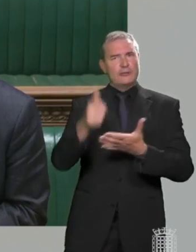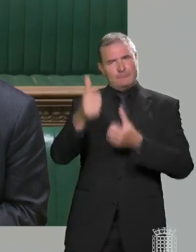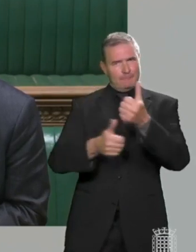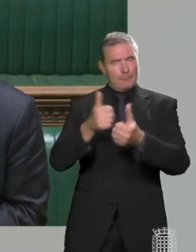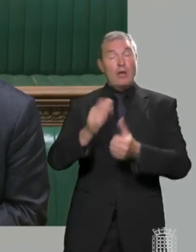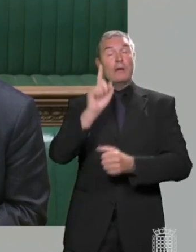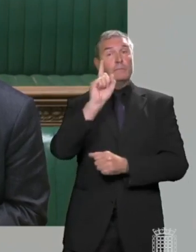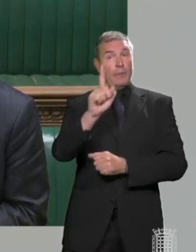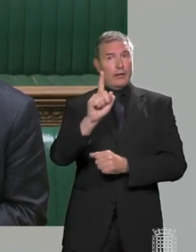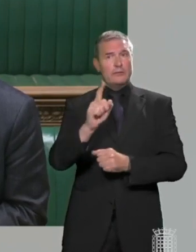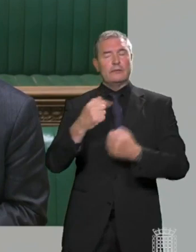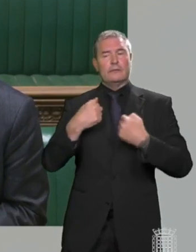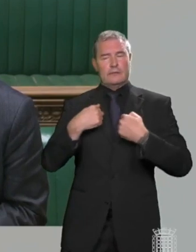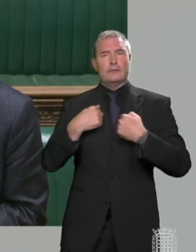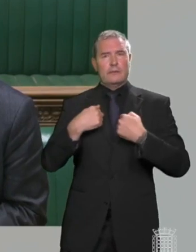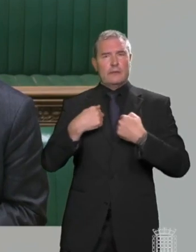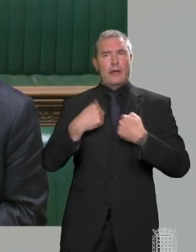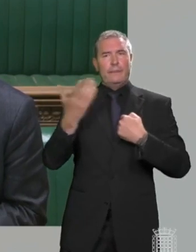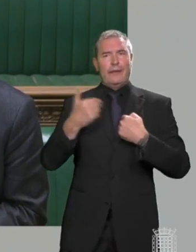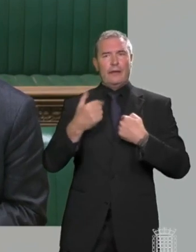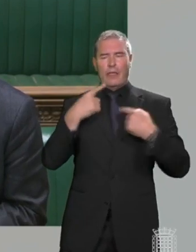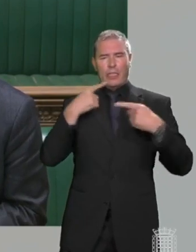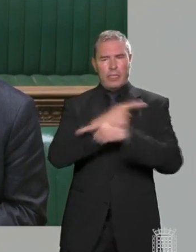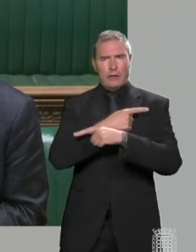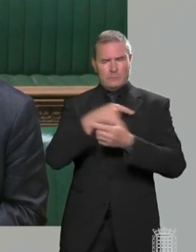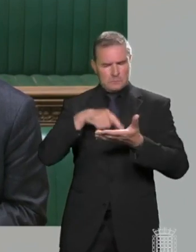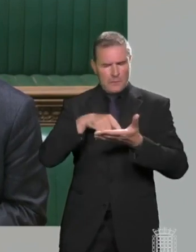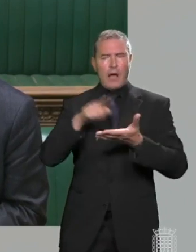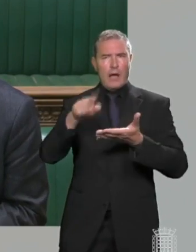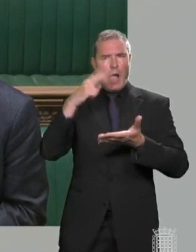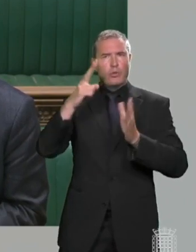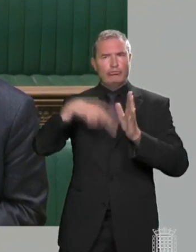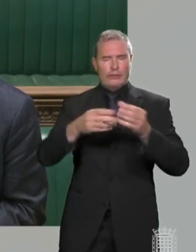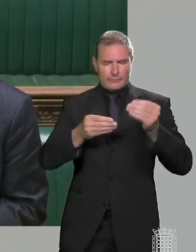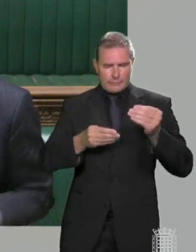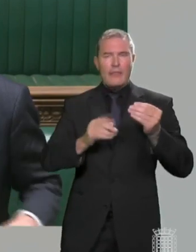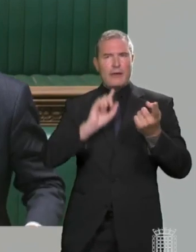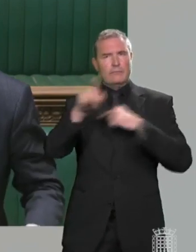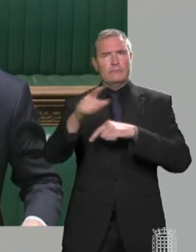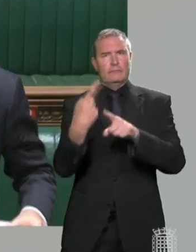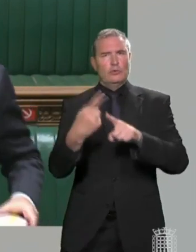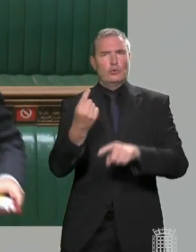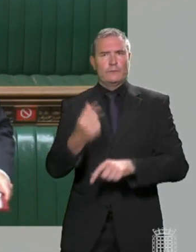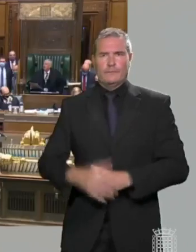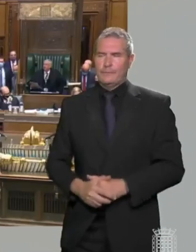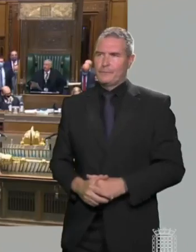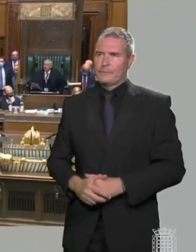But I will study the anomaly that he raises and revert to him as soon as possible.